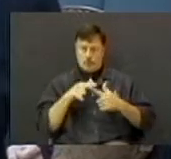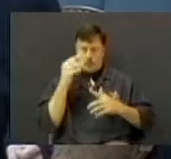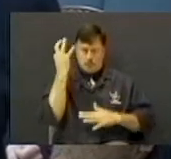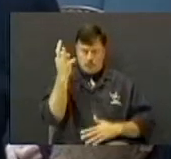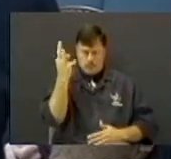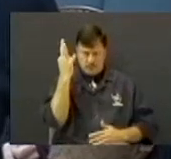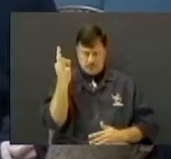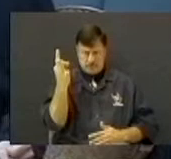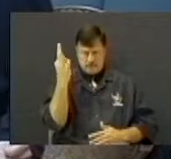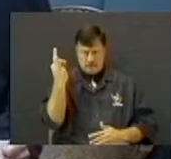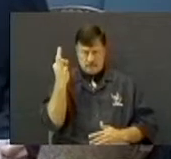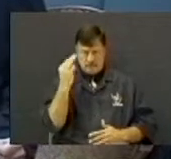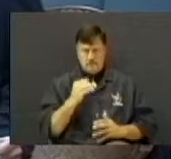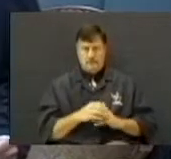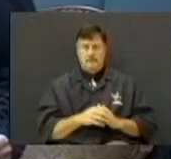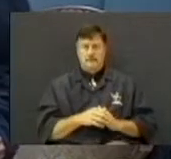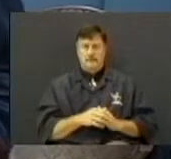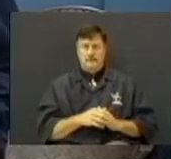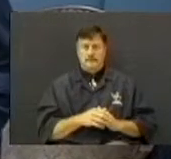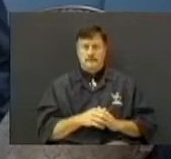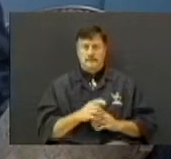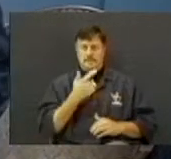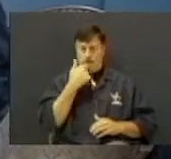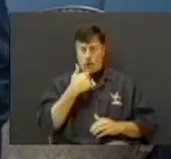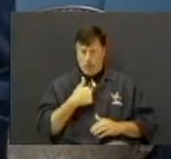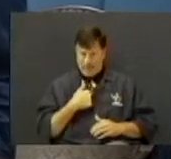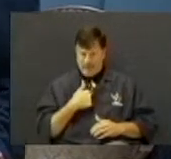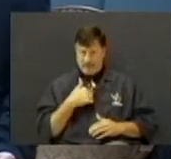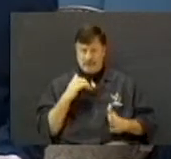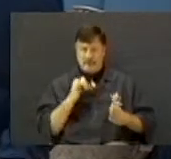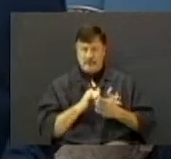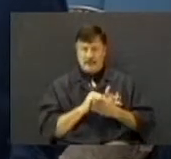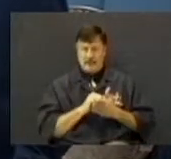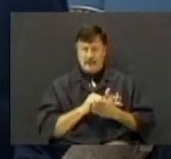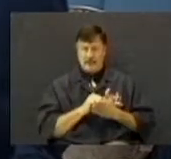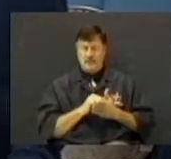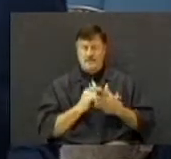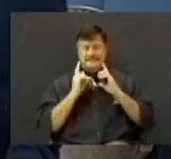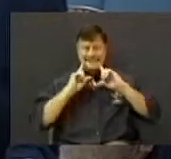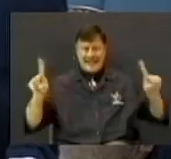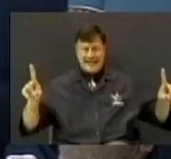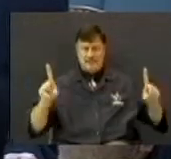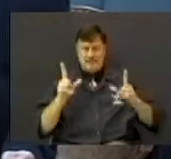she told me she said that was an answer to prayer.